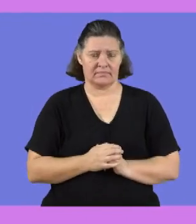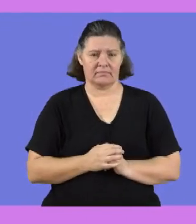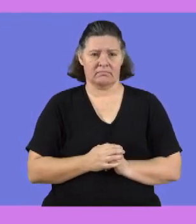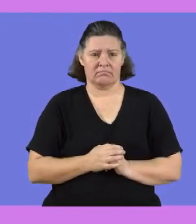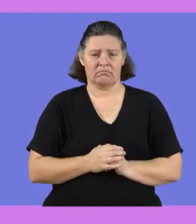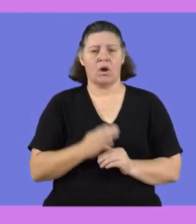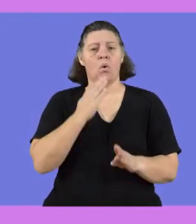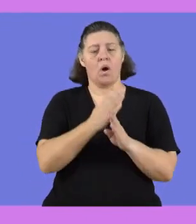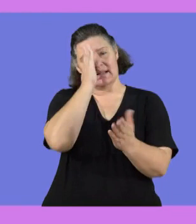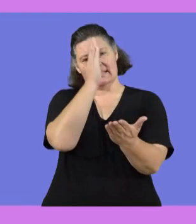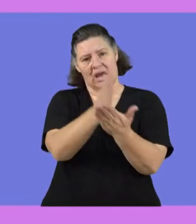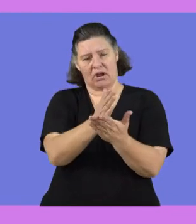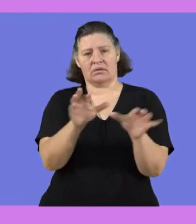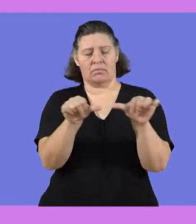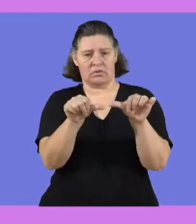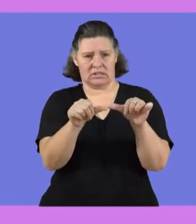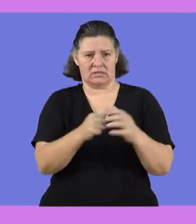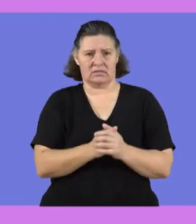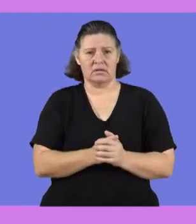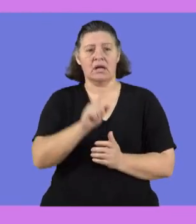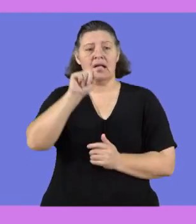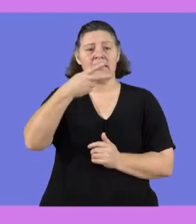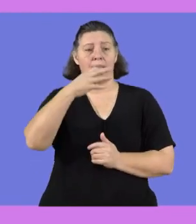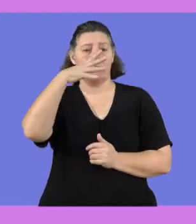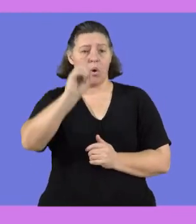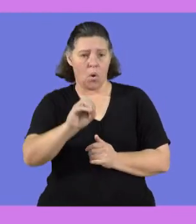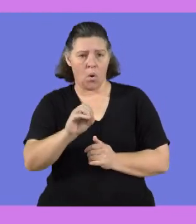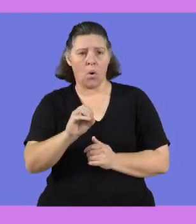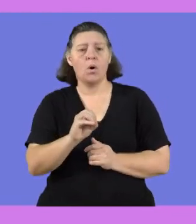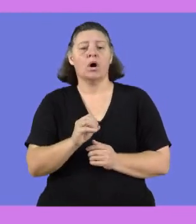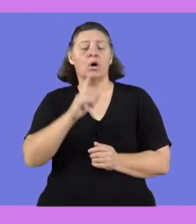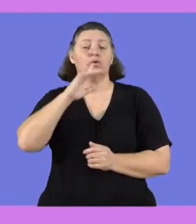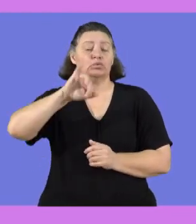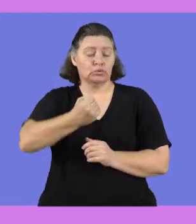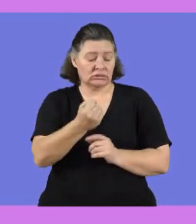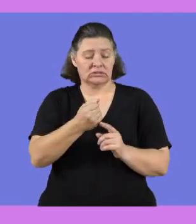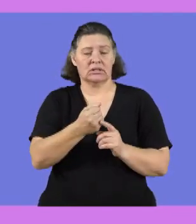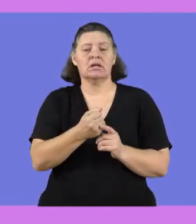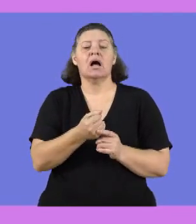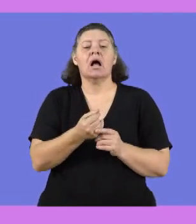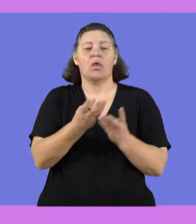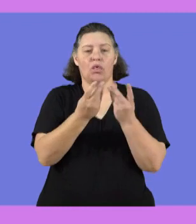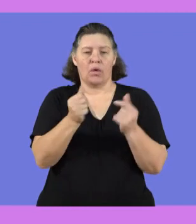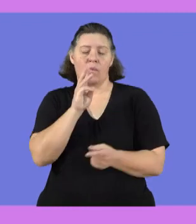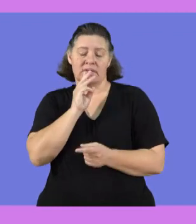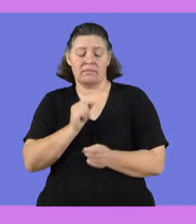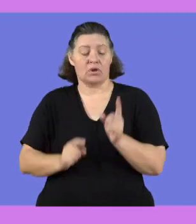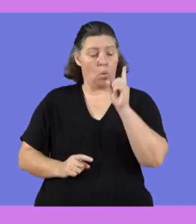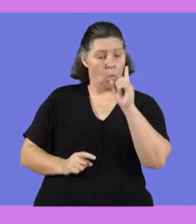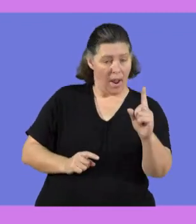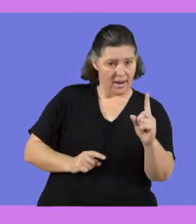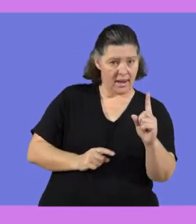of working with direct proportions. Tabo should dilute the concentrated juice in the ratio